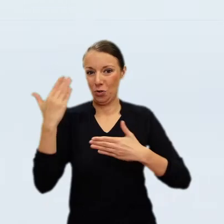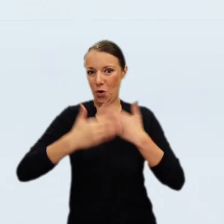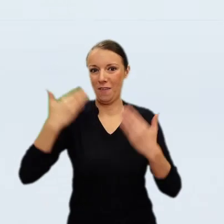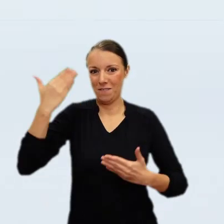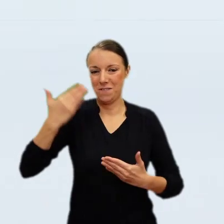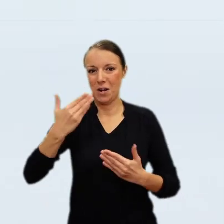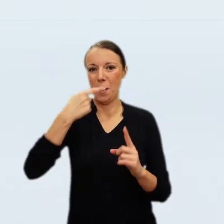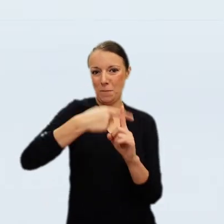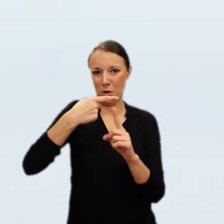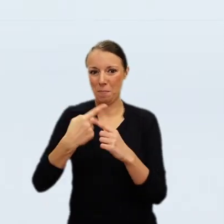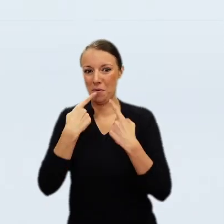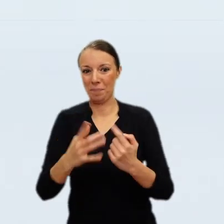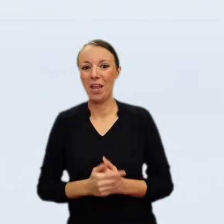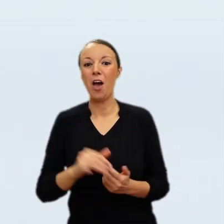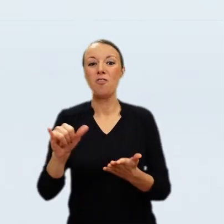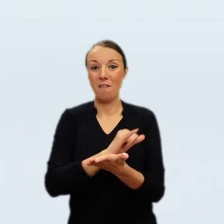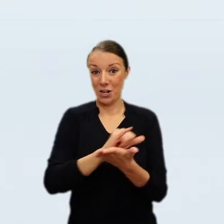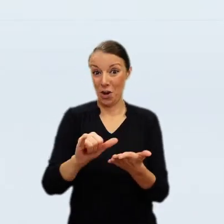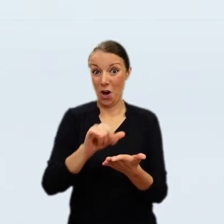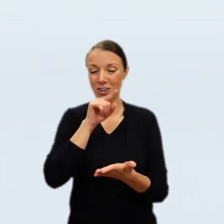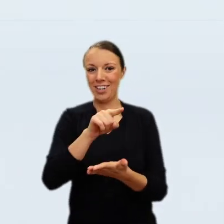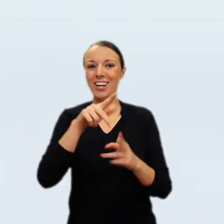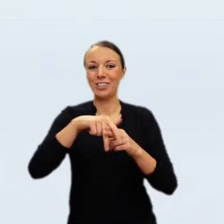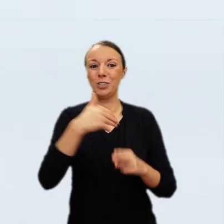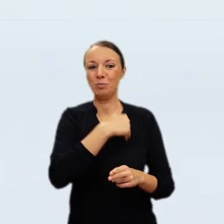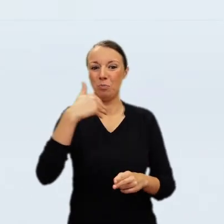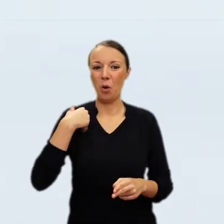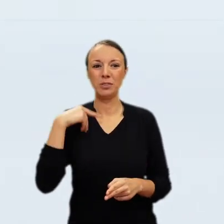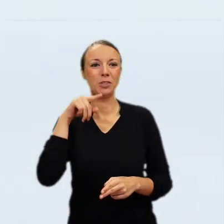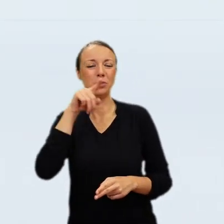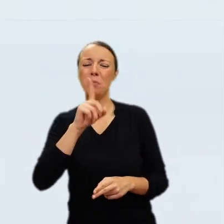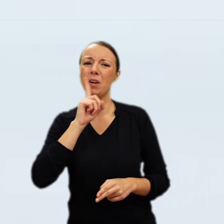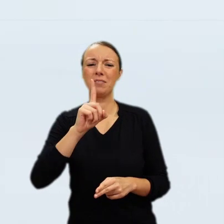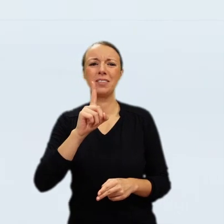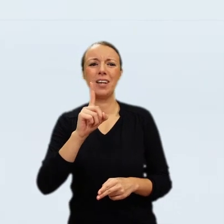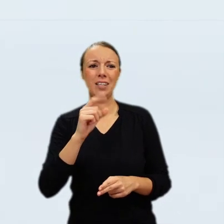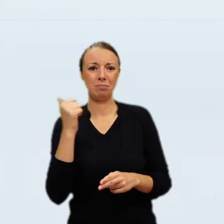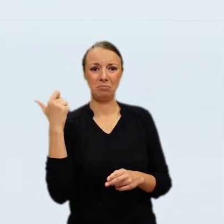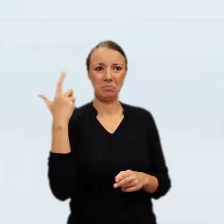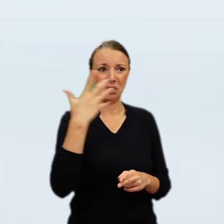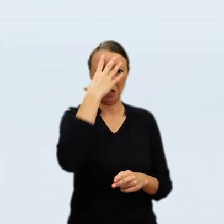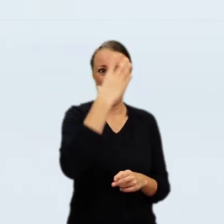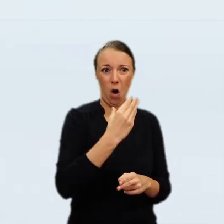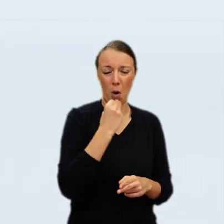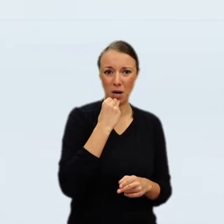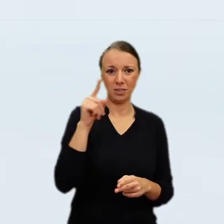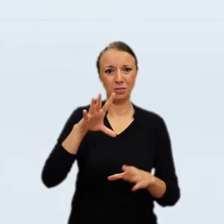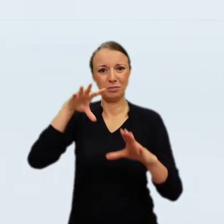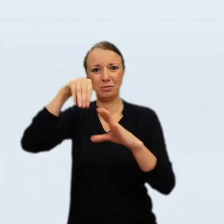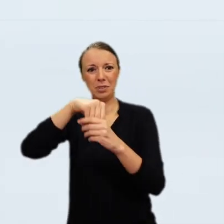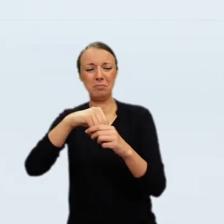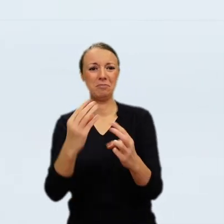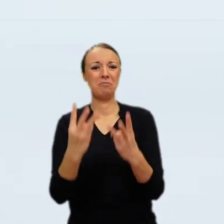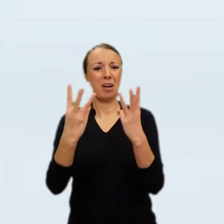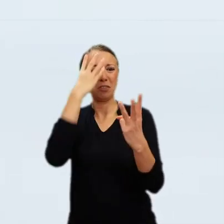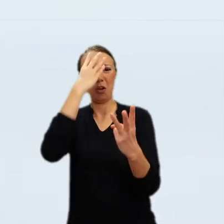Looking towards the Polish rider, she met his calm, tender, gentle, thoughtful gaze. She thought, what